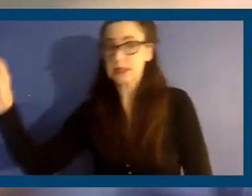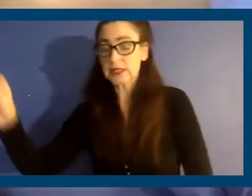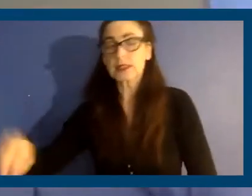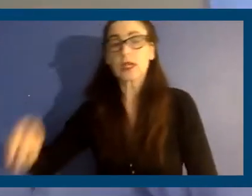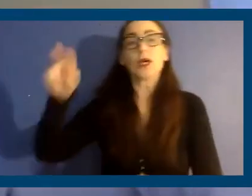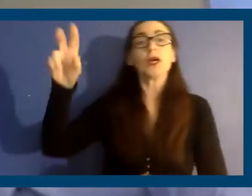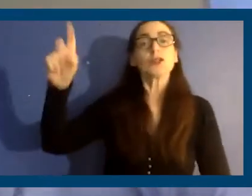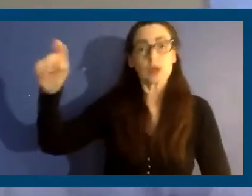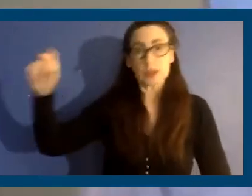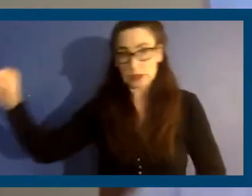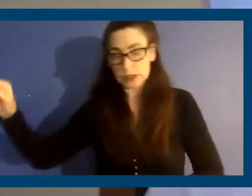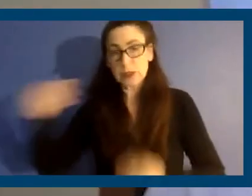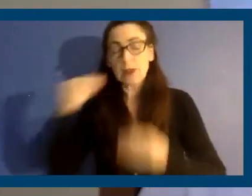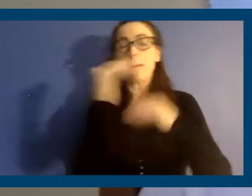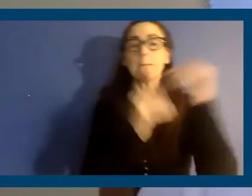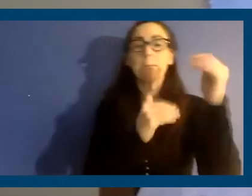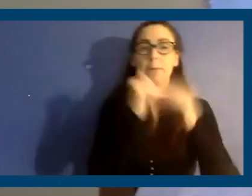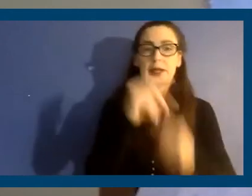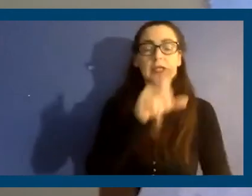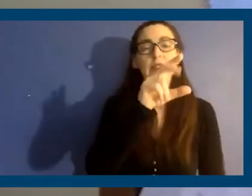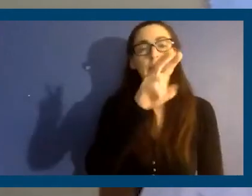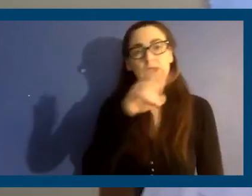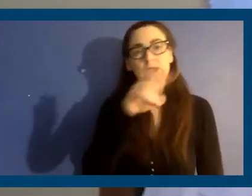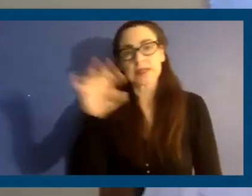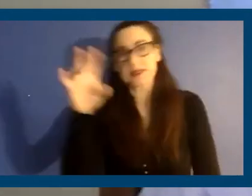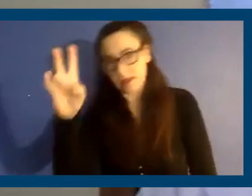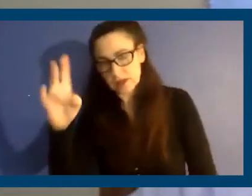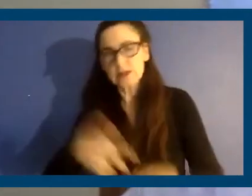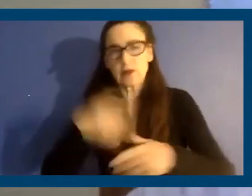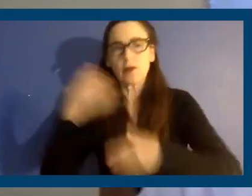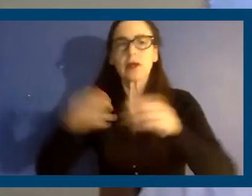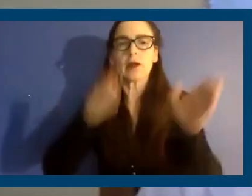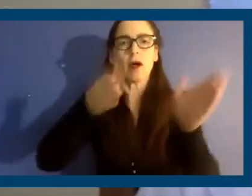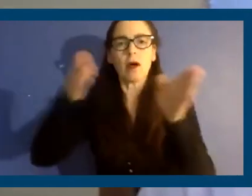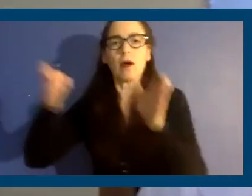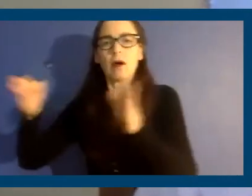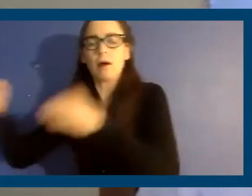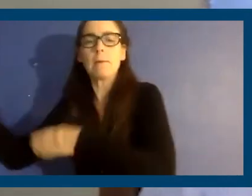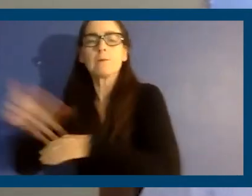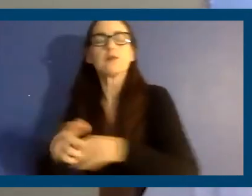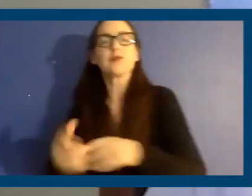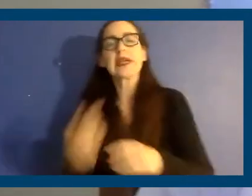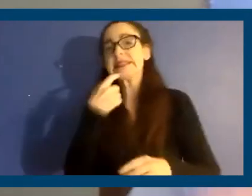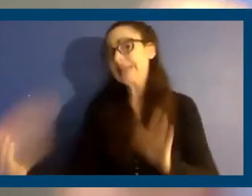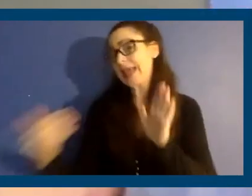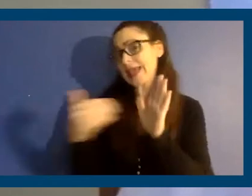2022, on and on and on. So that is the most important thing. And of course, I do want to reiterate what Larry talked about vacancy decontrol.